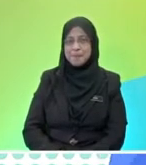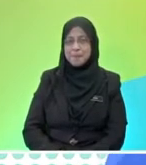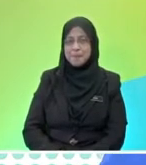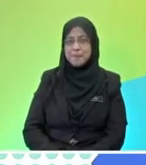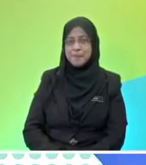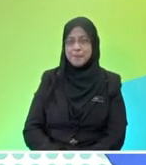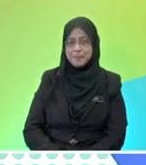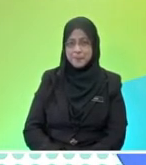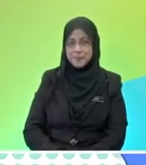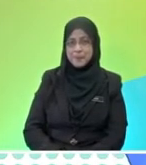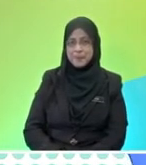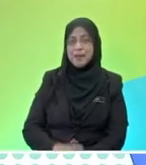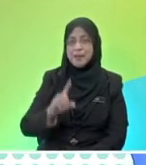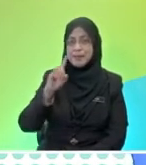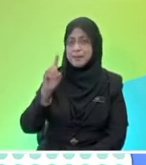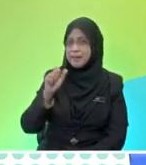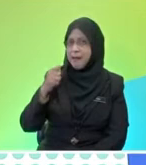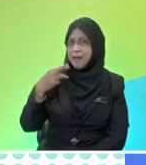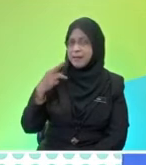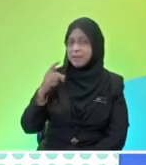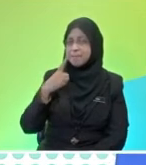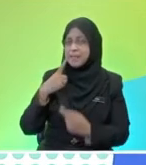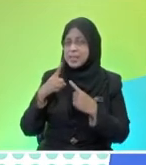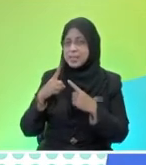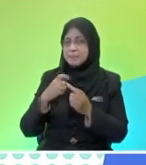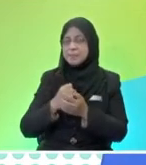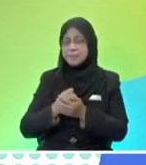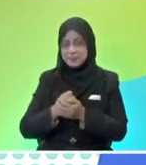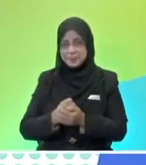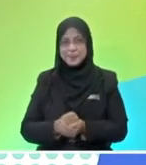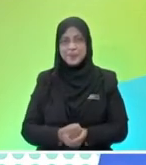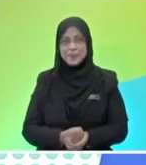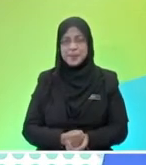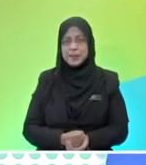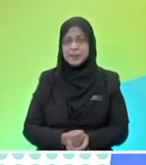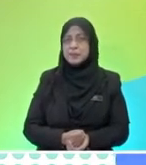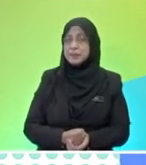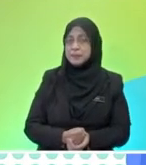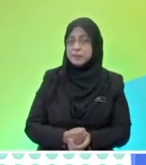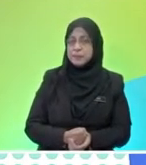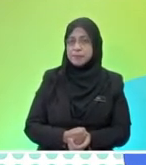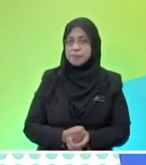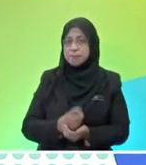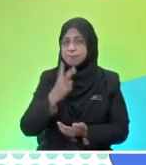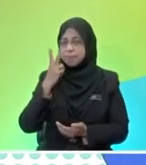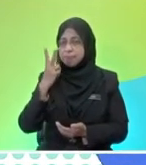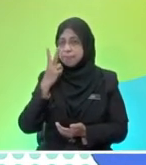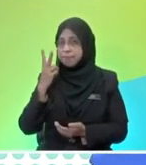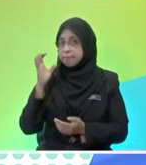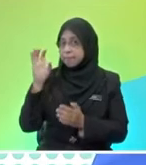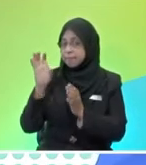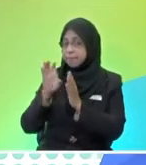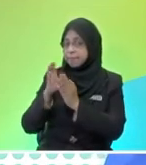I think Zarik? Yes. Okay, Zarik. Okay, Zarik. Okay. Looking at the slide here,